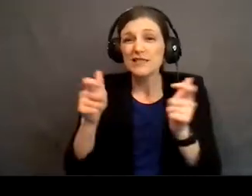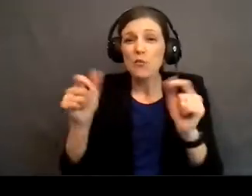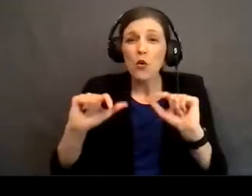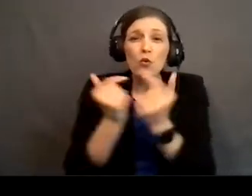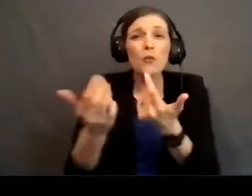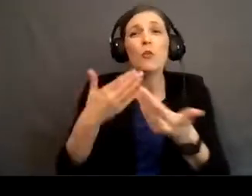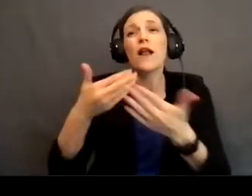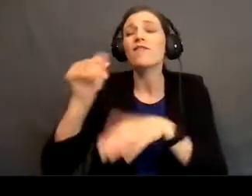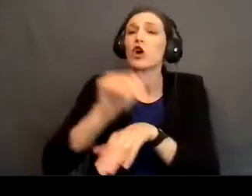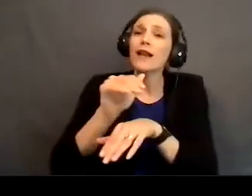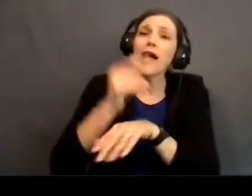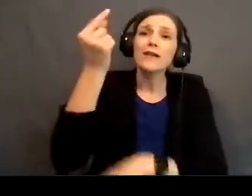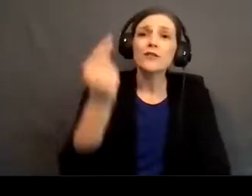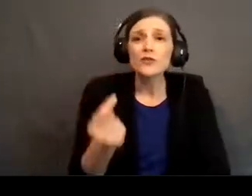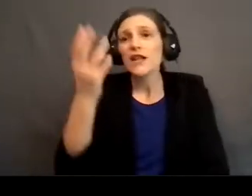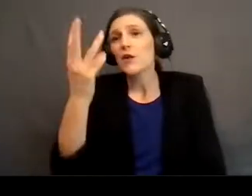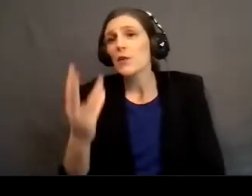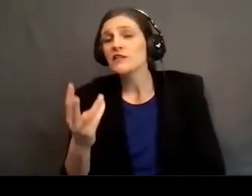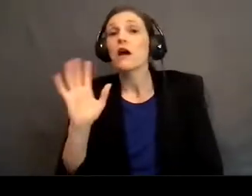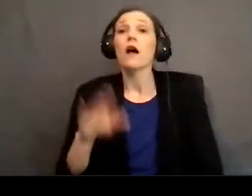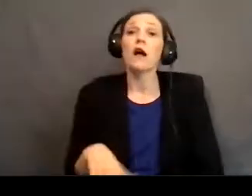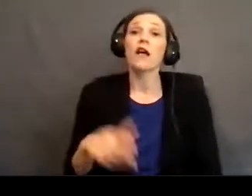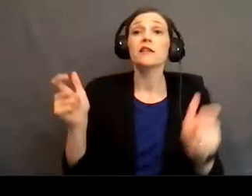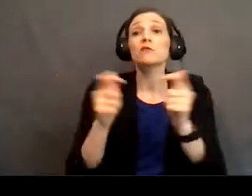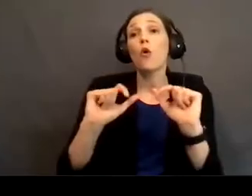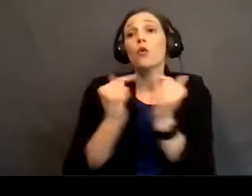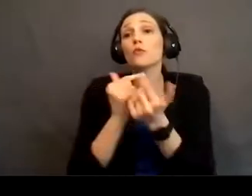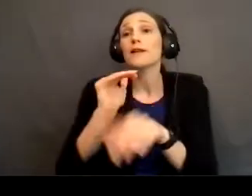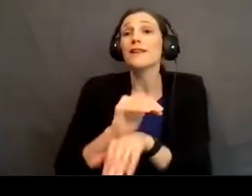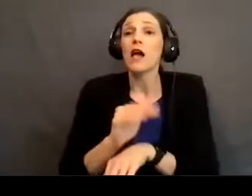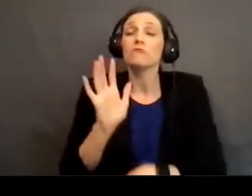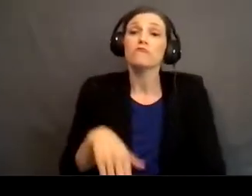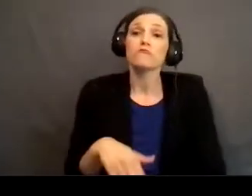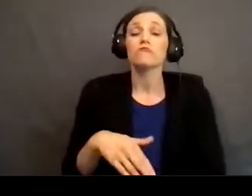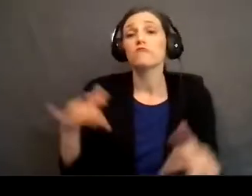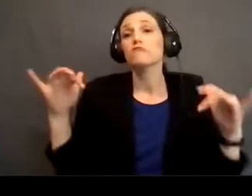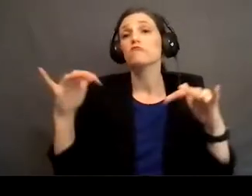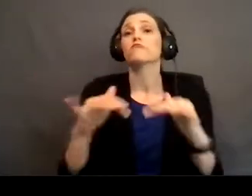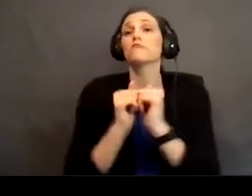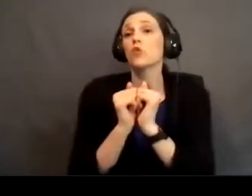night it is, Tuesday, Wednesday, it's just small group night. That's just when we get together.